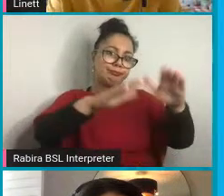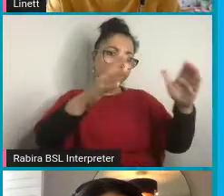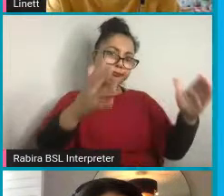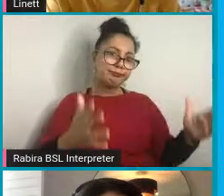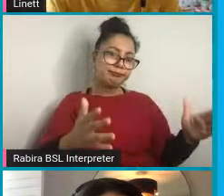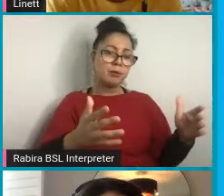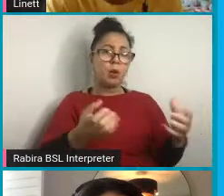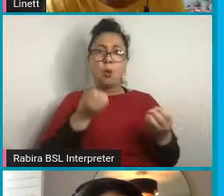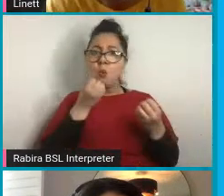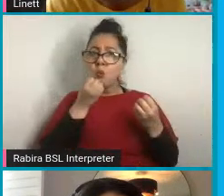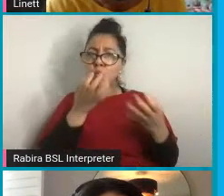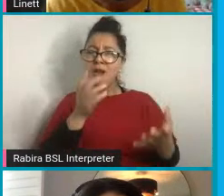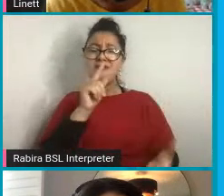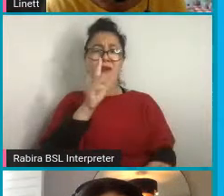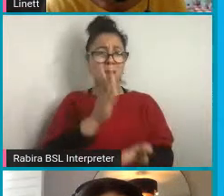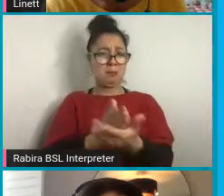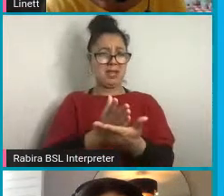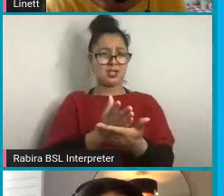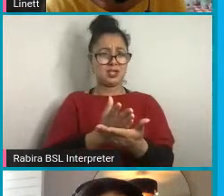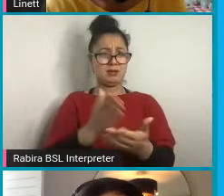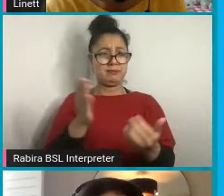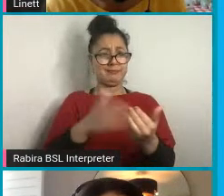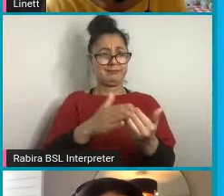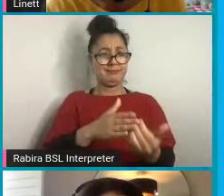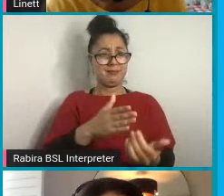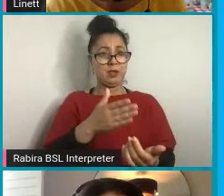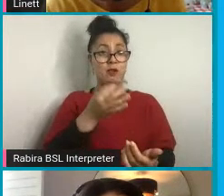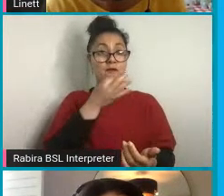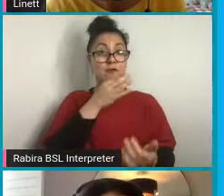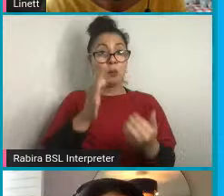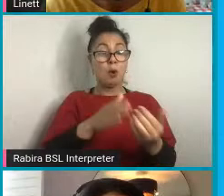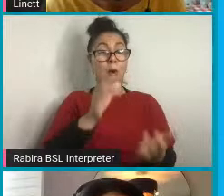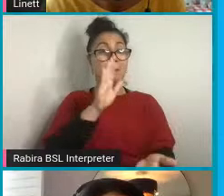a couple more minutes and then we're going to be moving on.